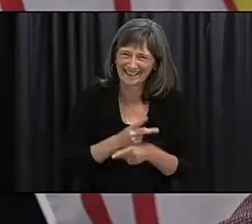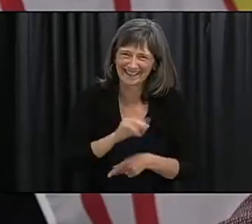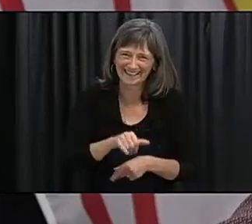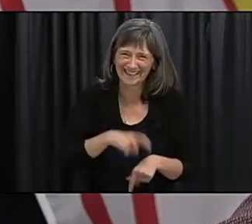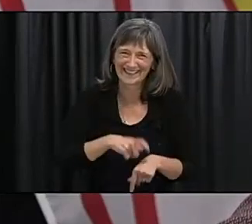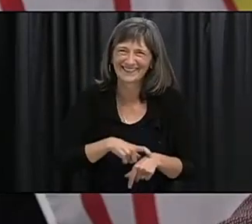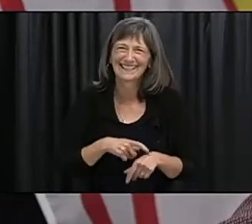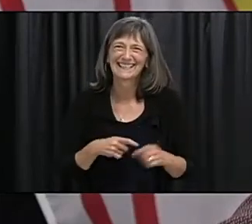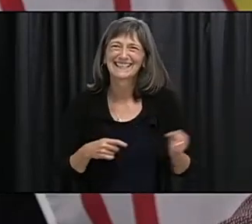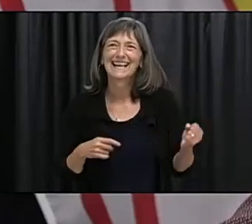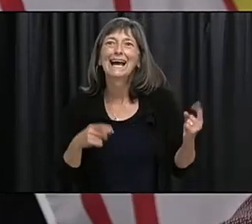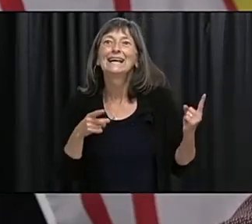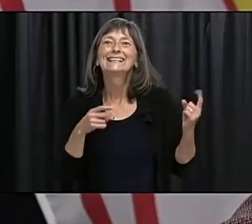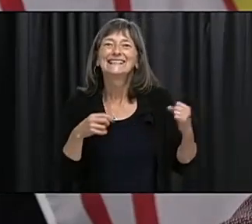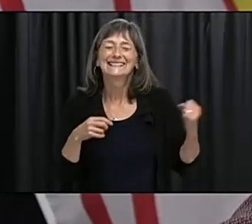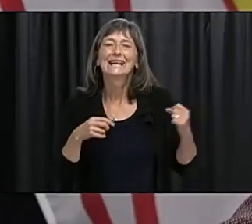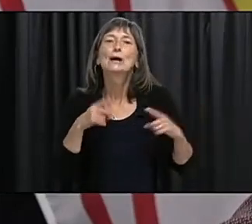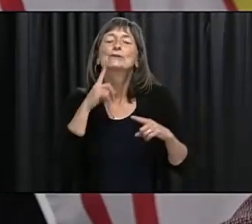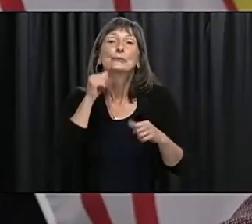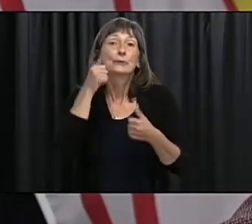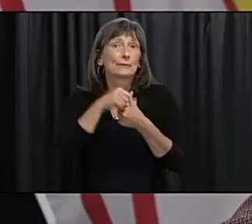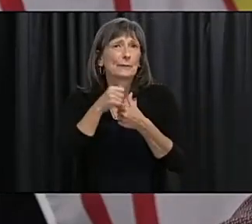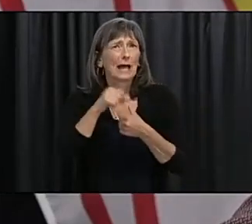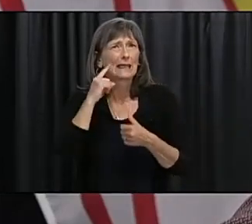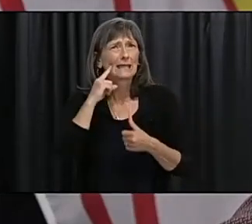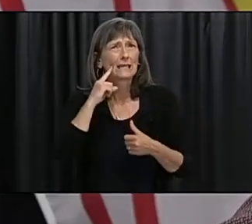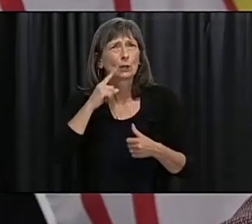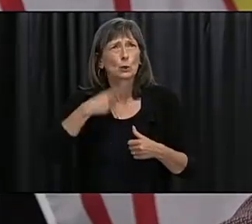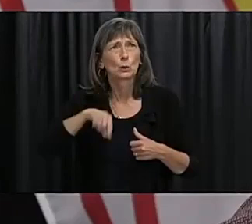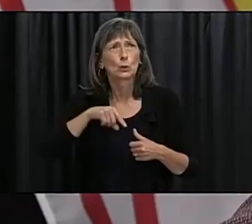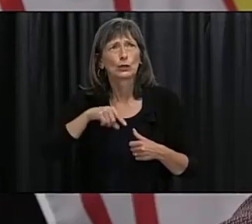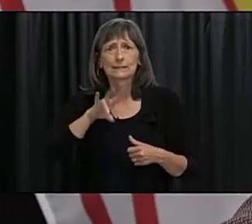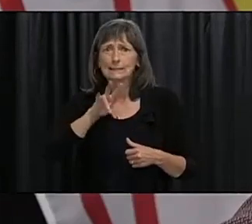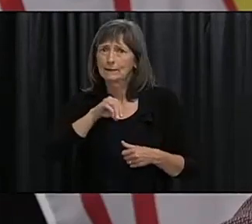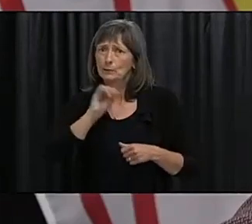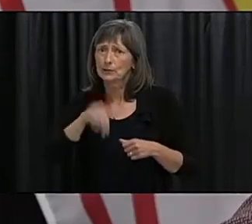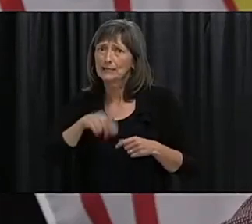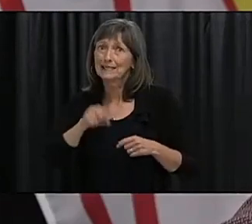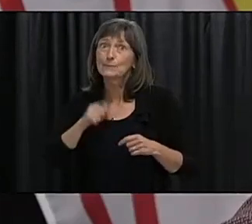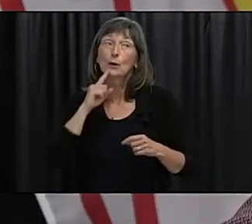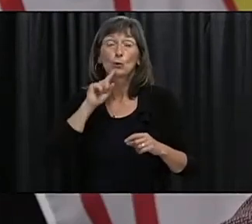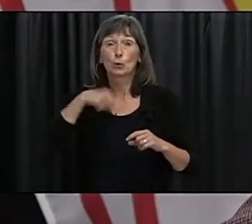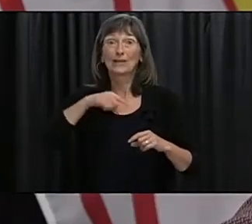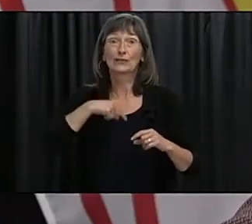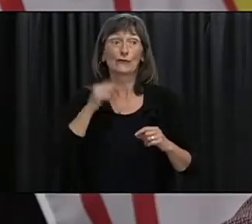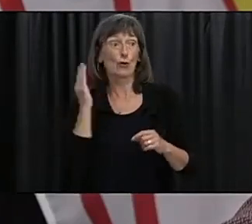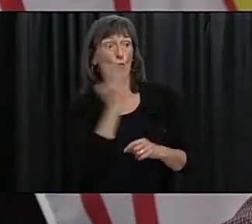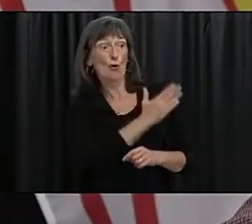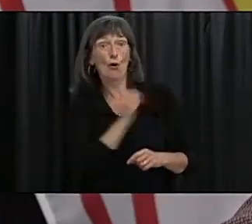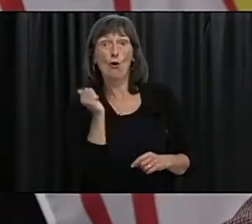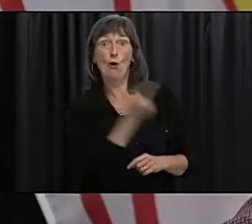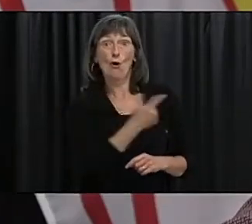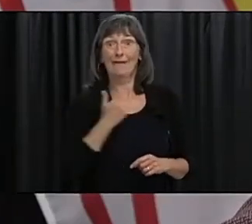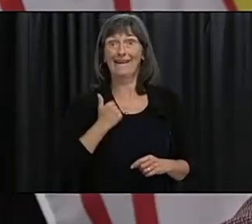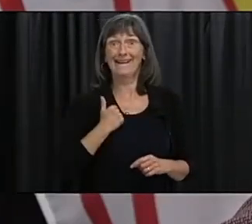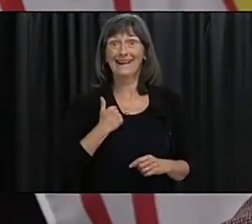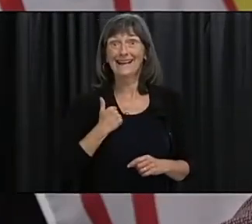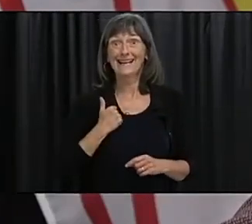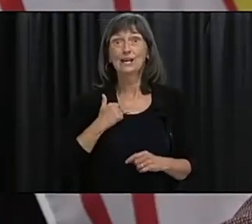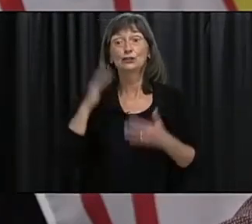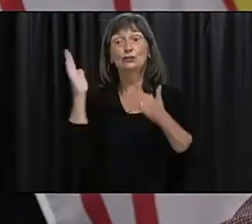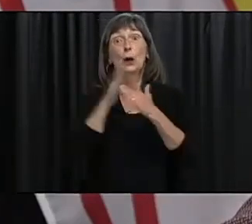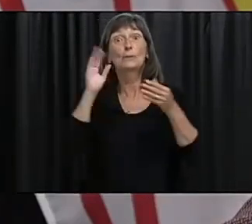point in time we were the second not just over 70% but we were the second highest jurisdiction in the country second only to New Brunswick